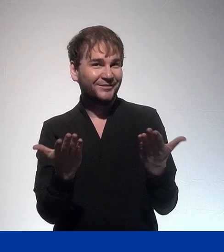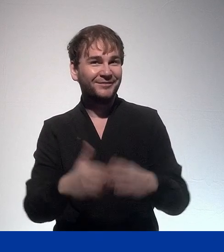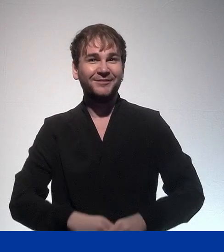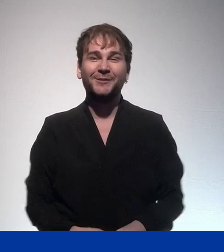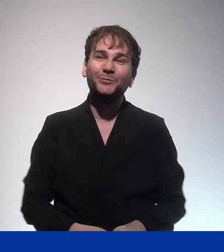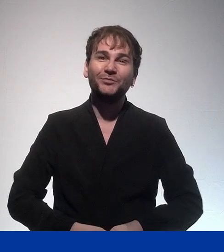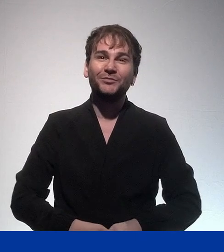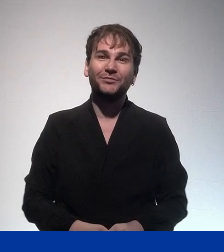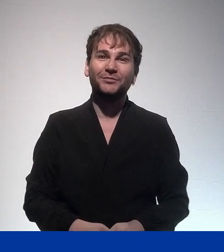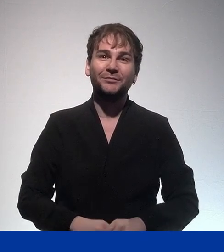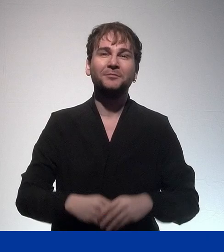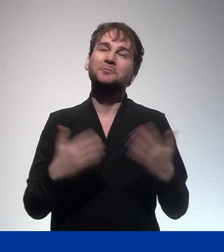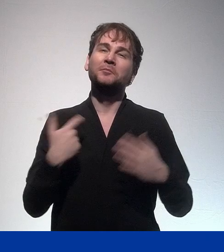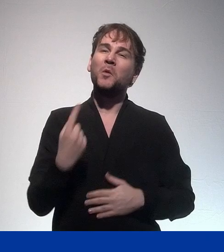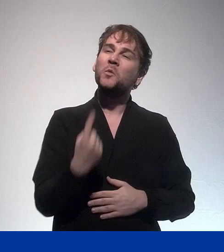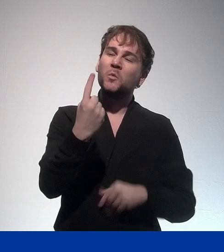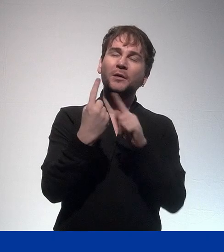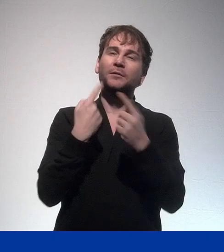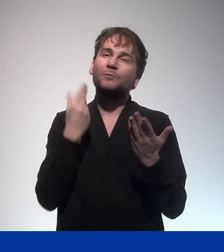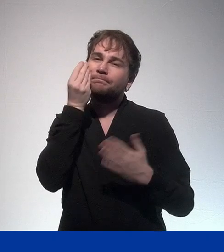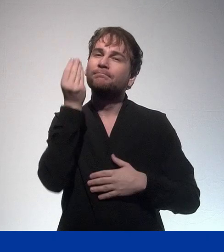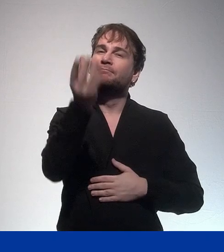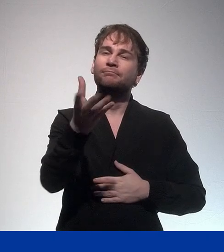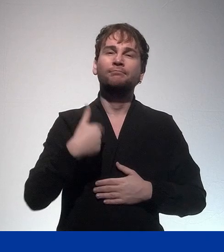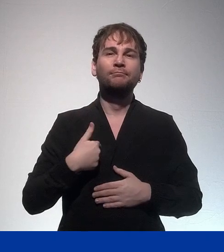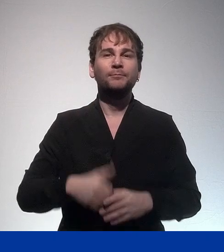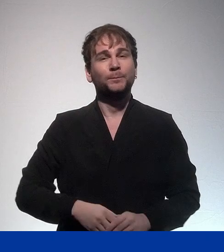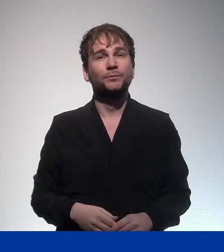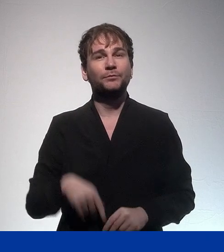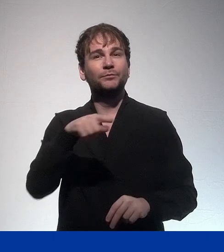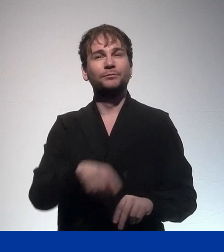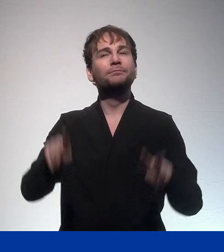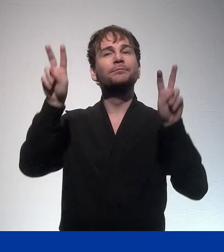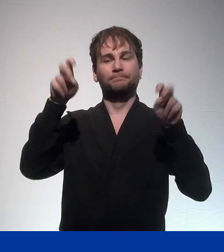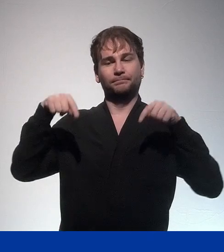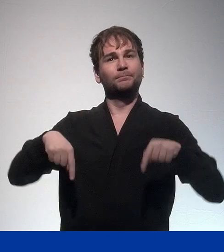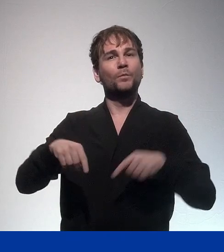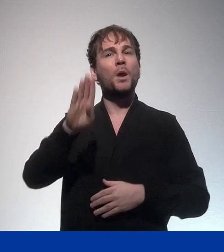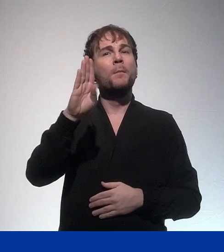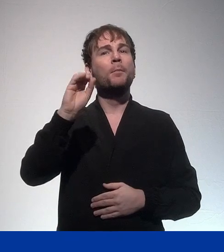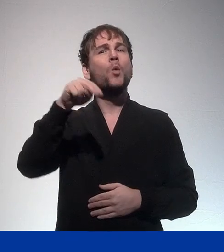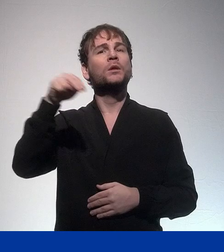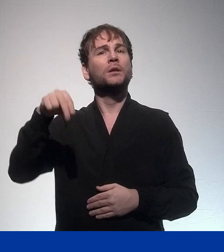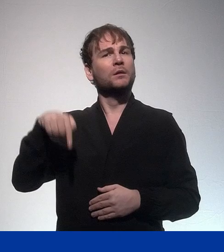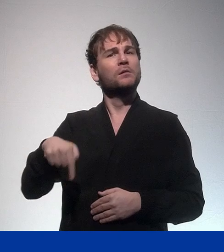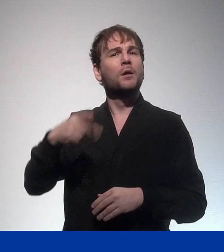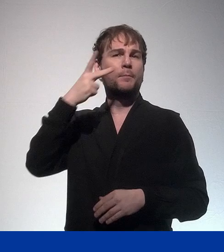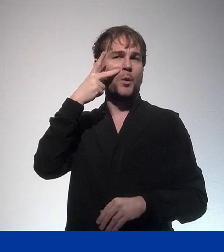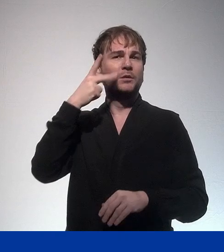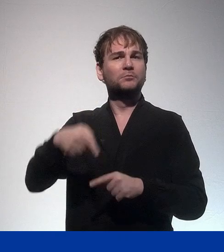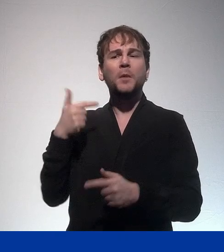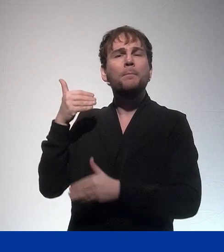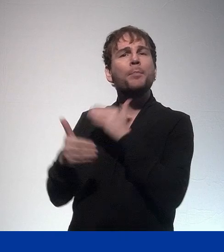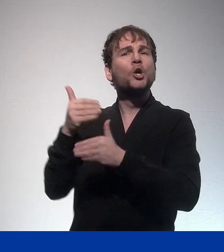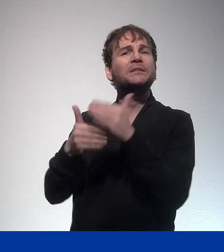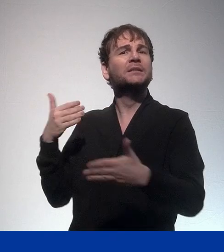And let me say a few more things about the implementation of the agenda, the bond process, as it's known. In 2010, of